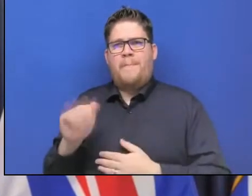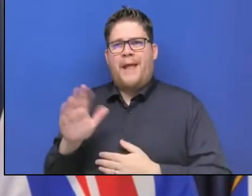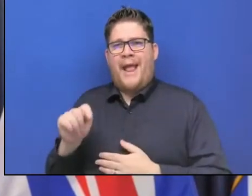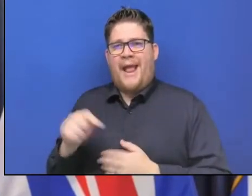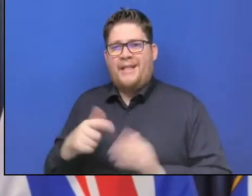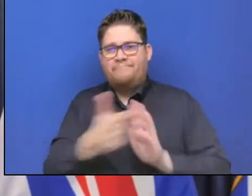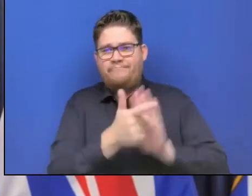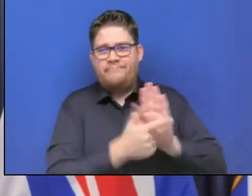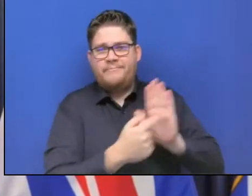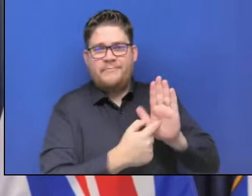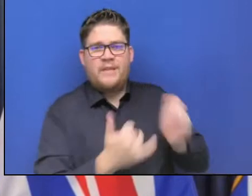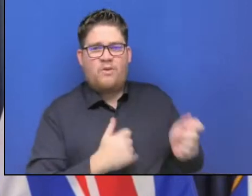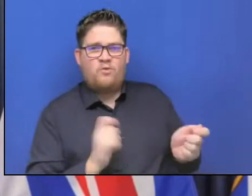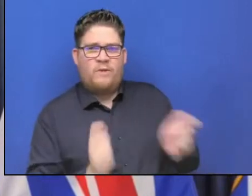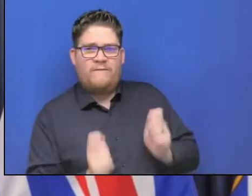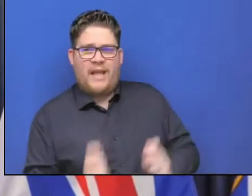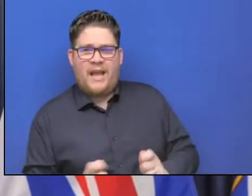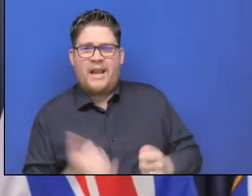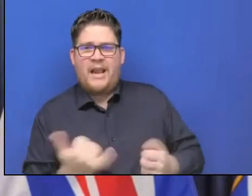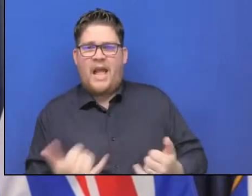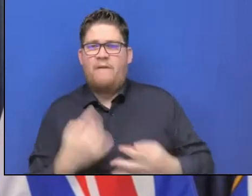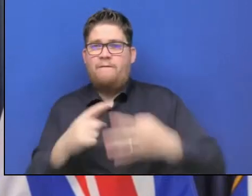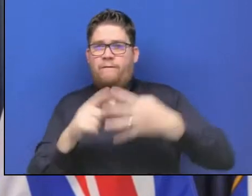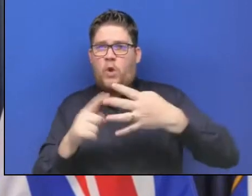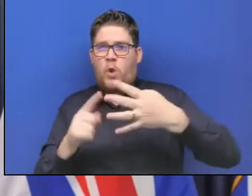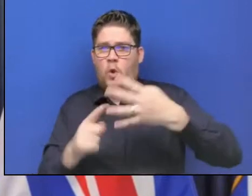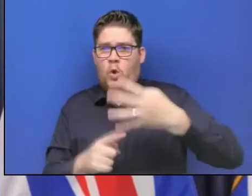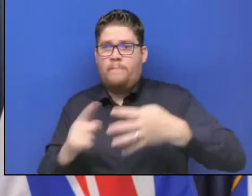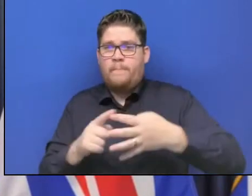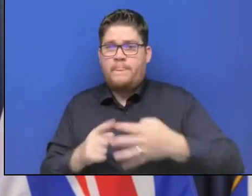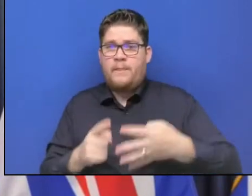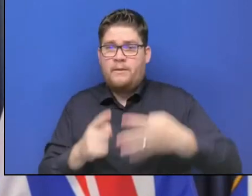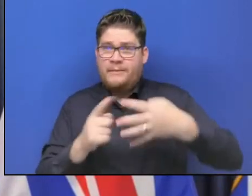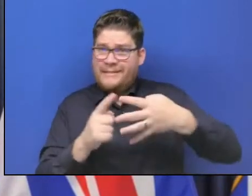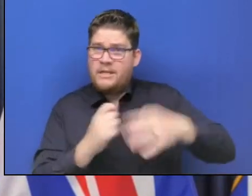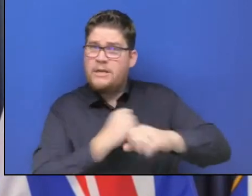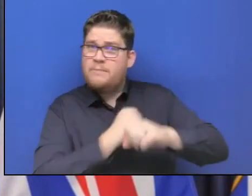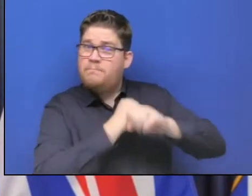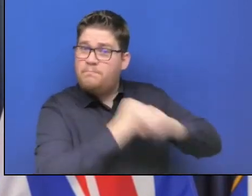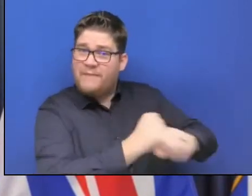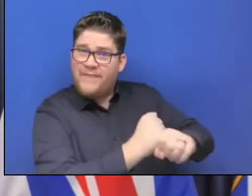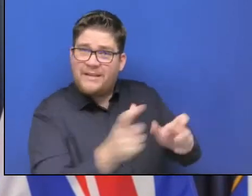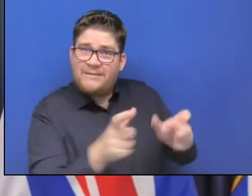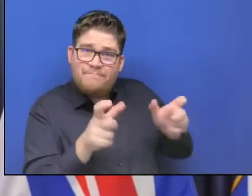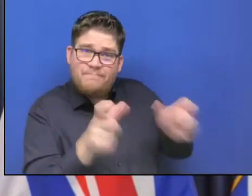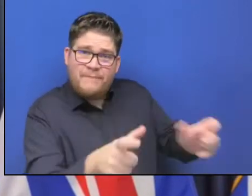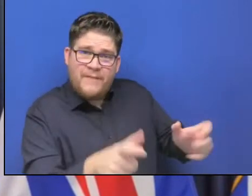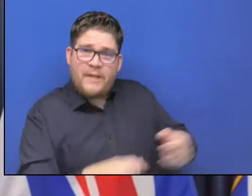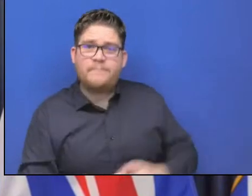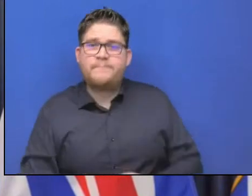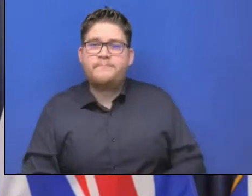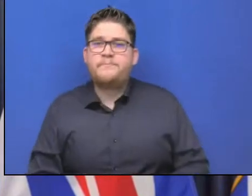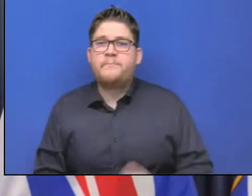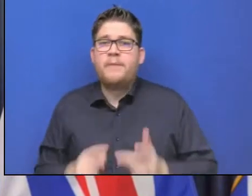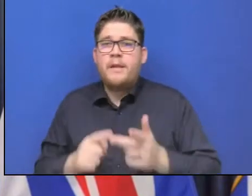around it. And prevention, mitigation, response and recovery. Lisa, have a follow-up?